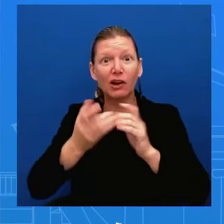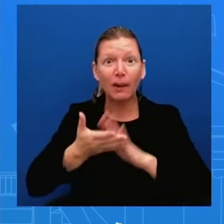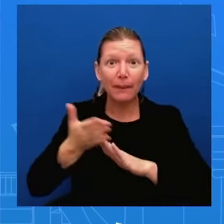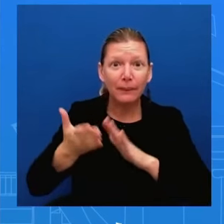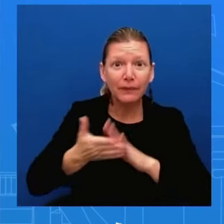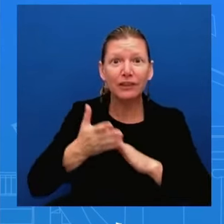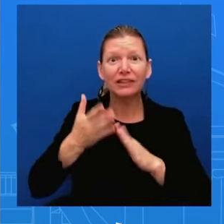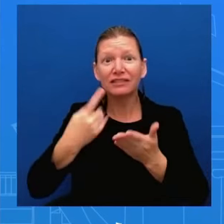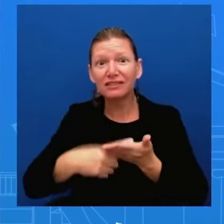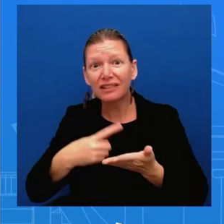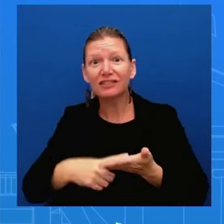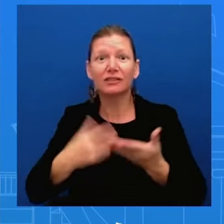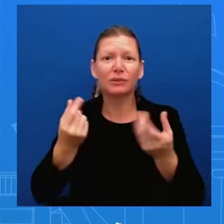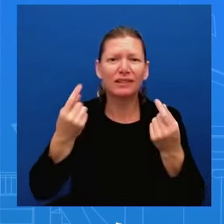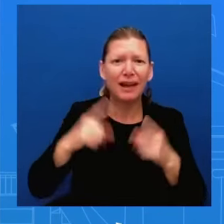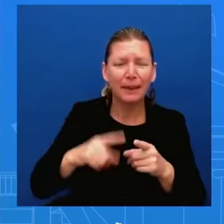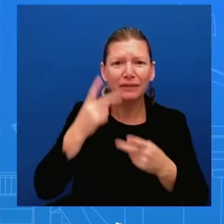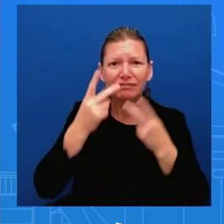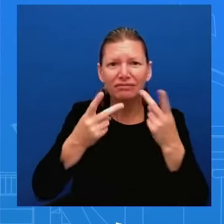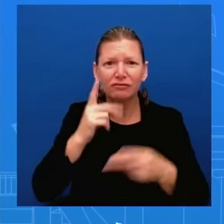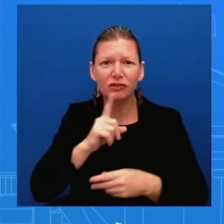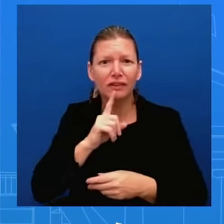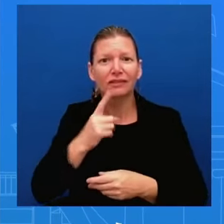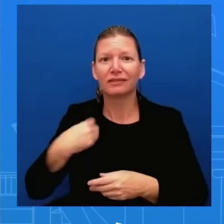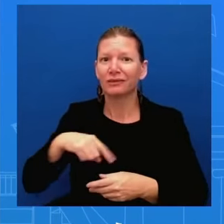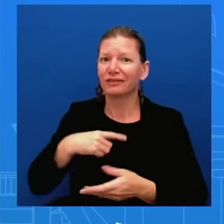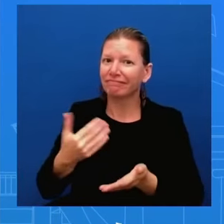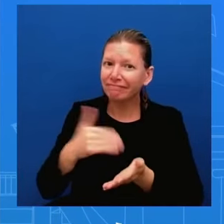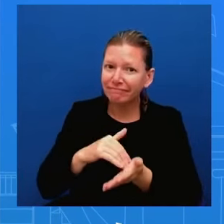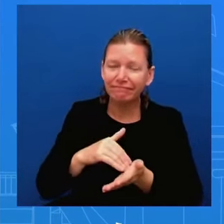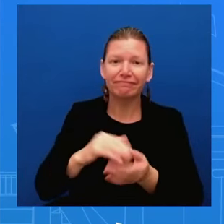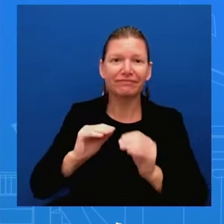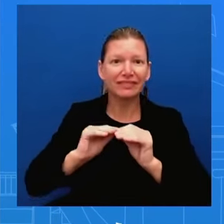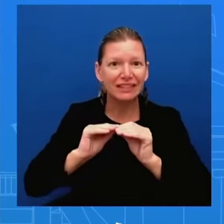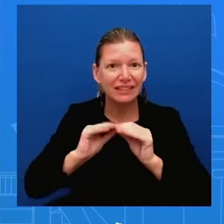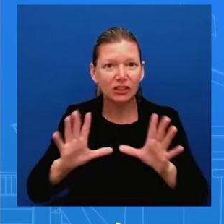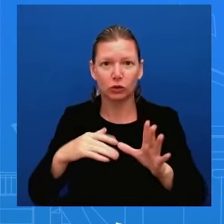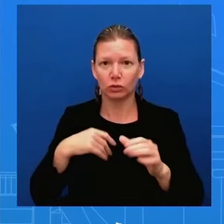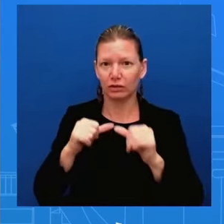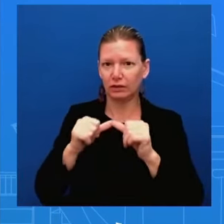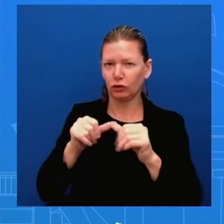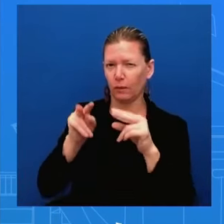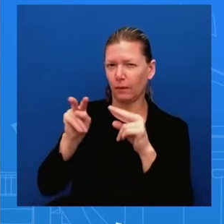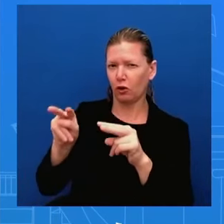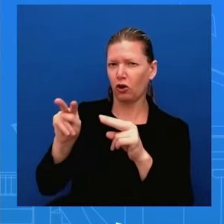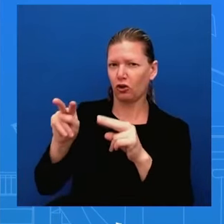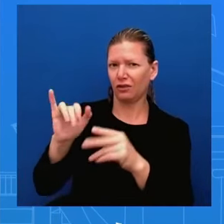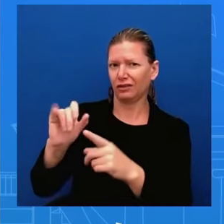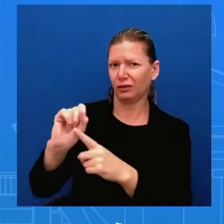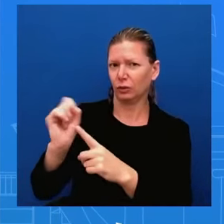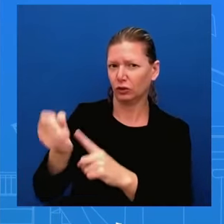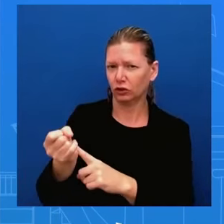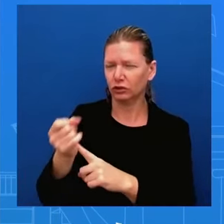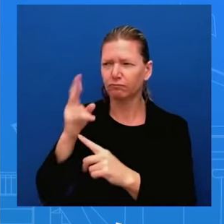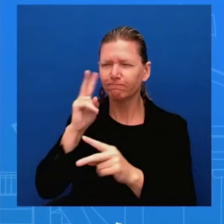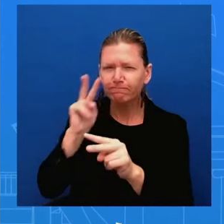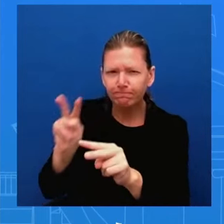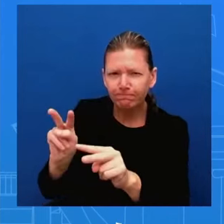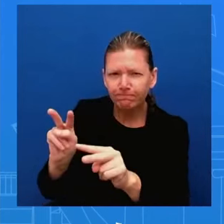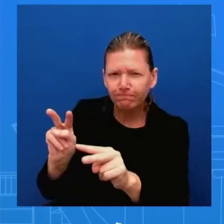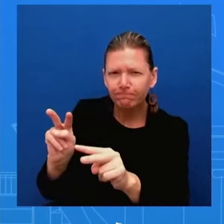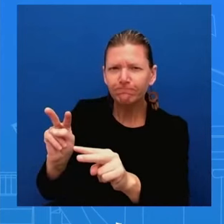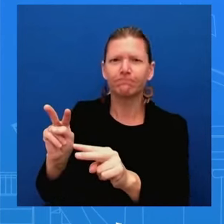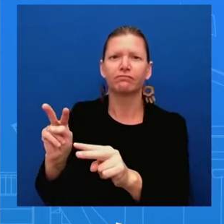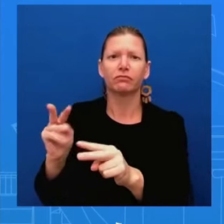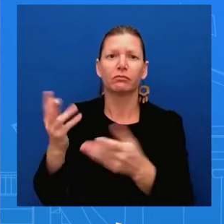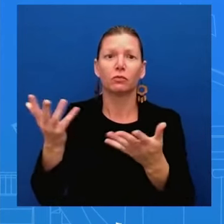said that what from what we understand what we know uh the um uh what we're seeing uh in uh